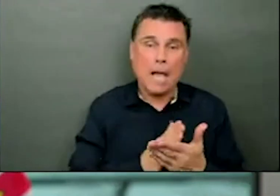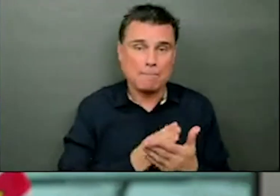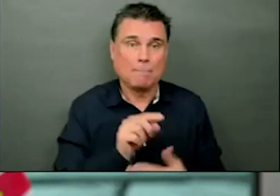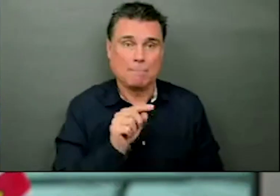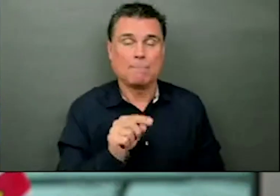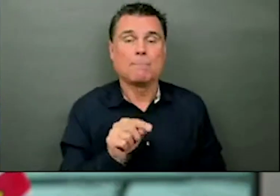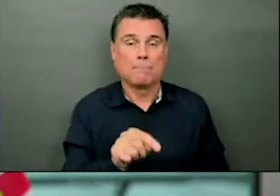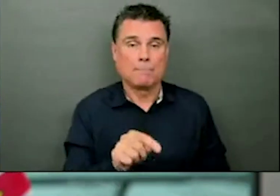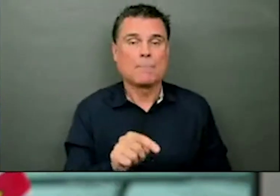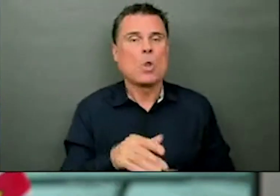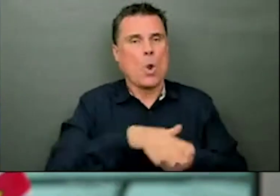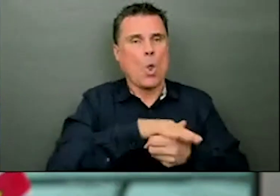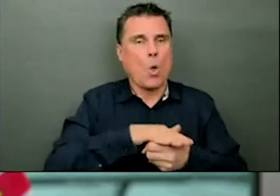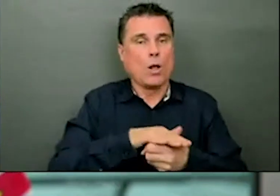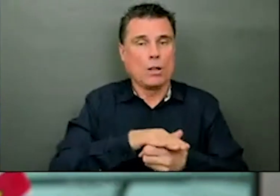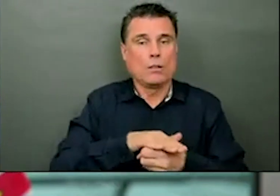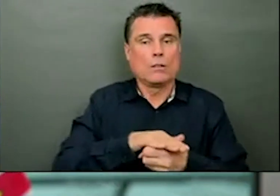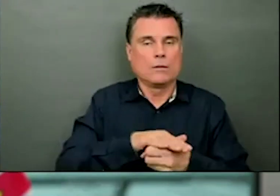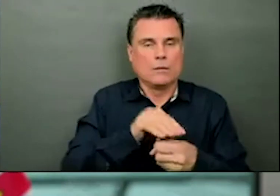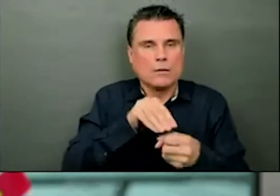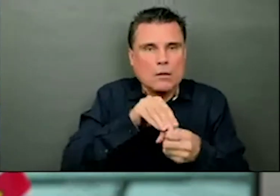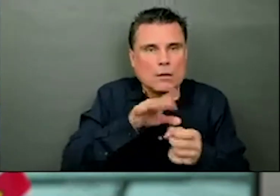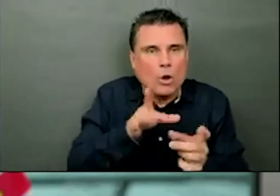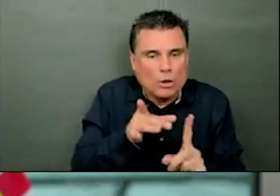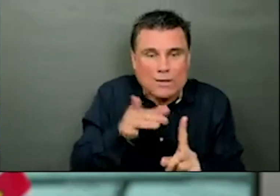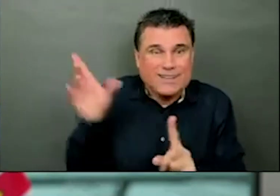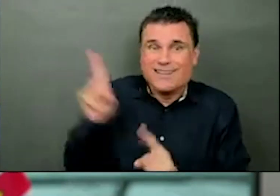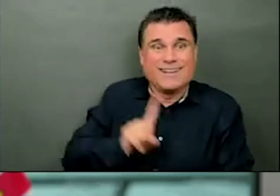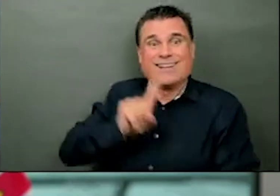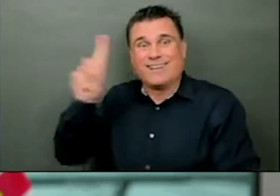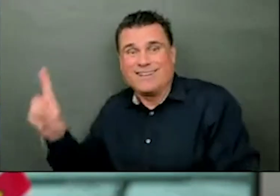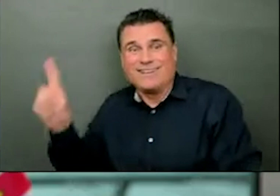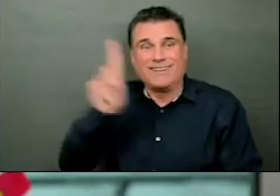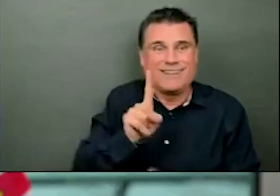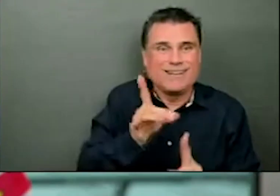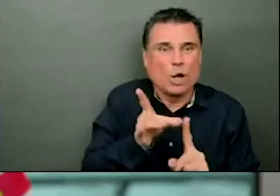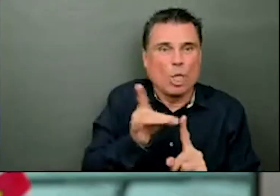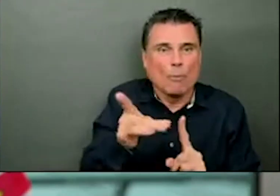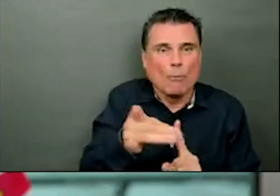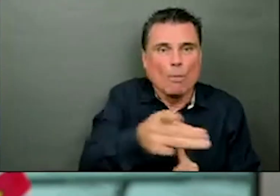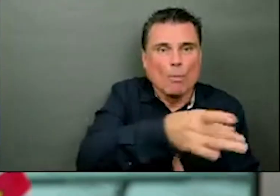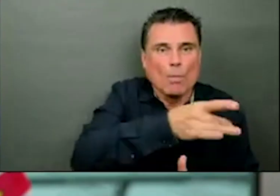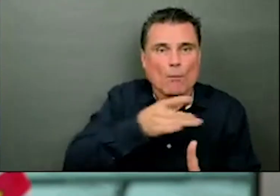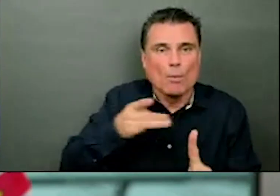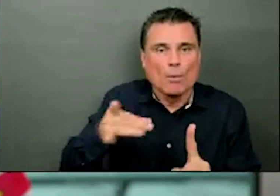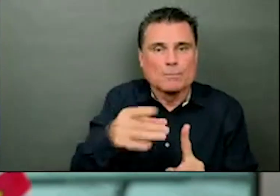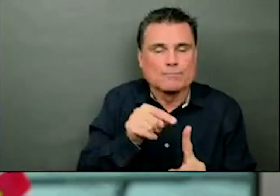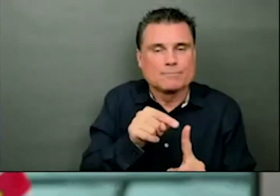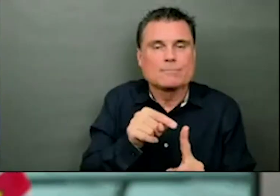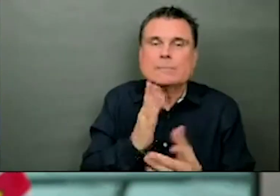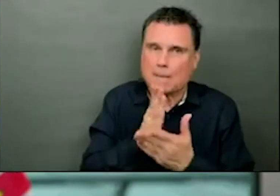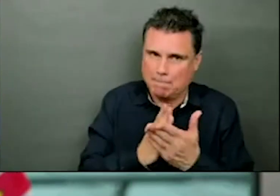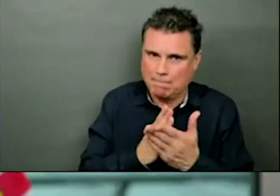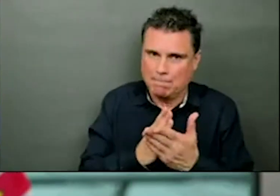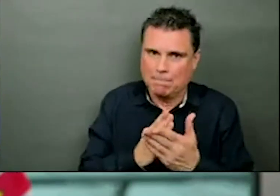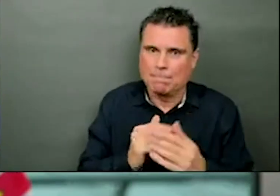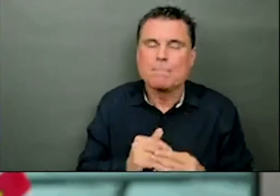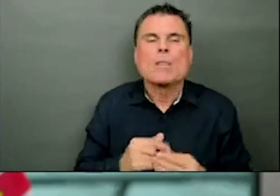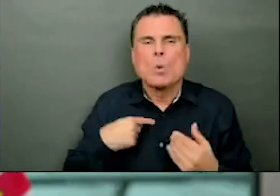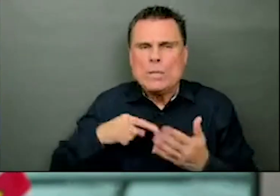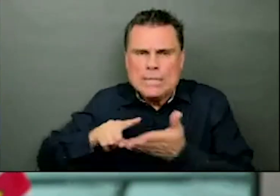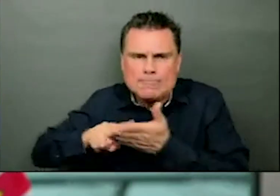investigated and we've not seen ongoing transmission once we've identified the case but we have retrospectively identified